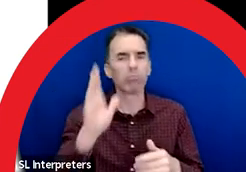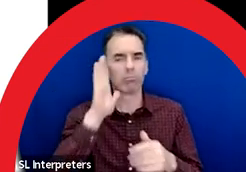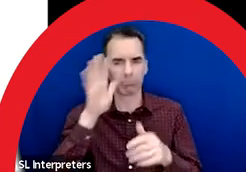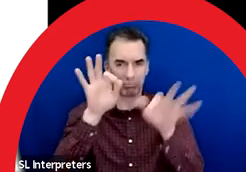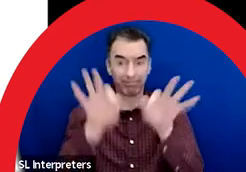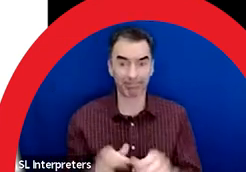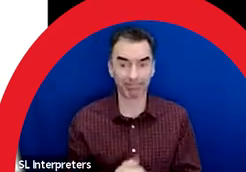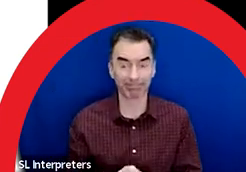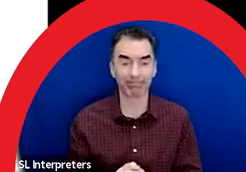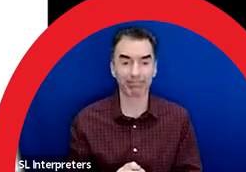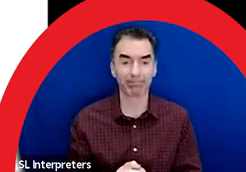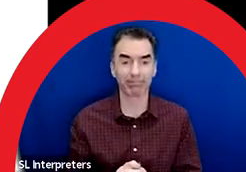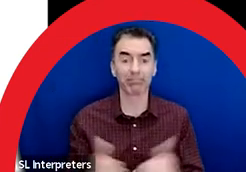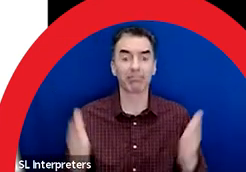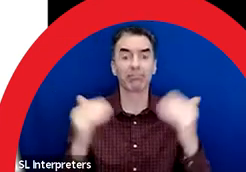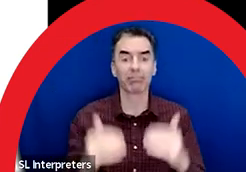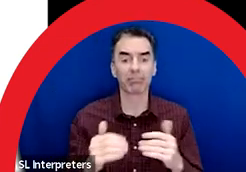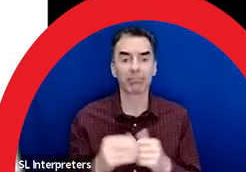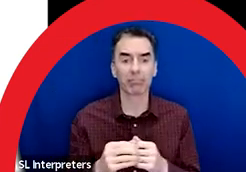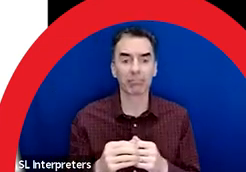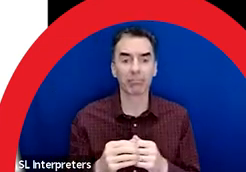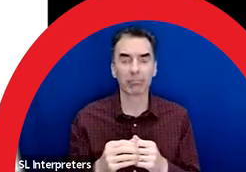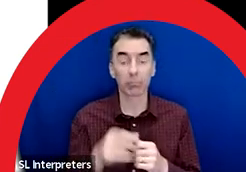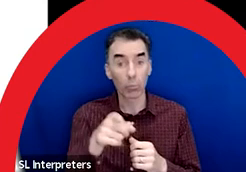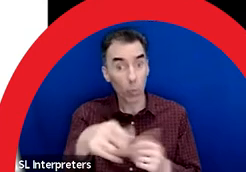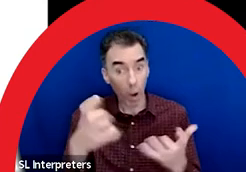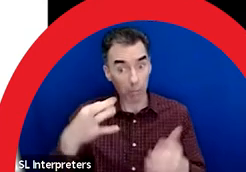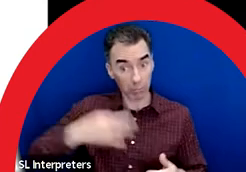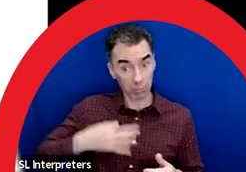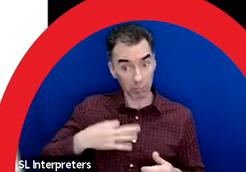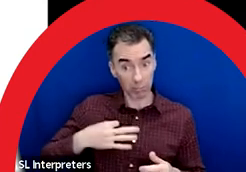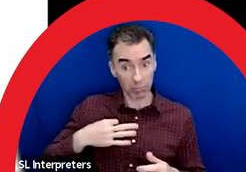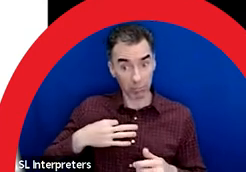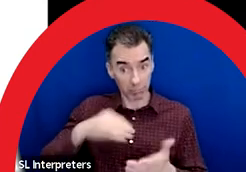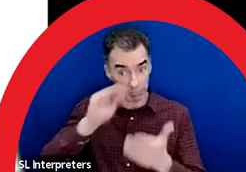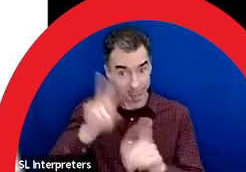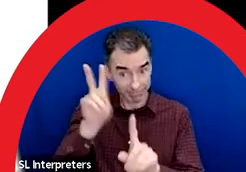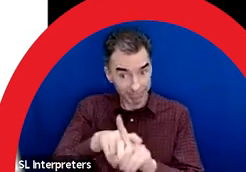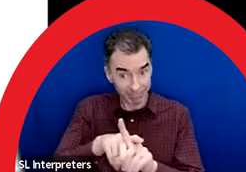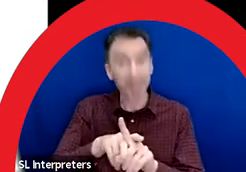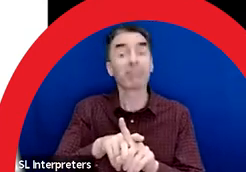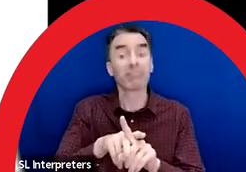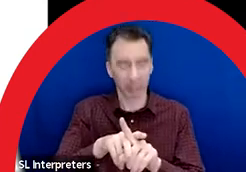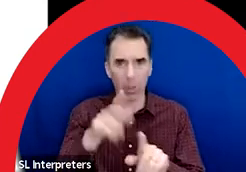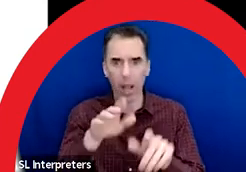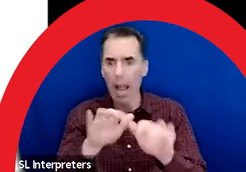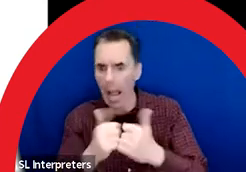Finally, we will review instructions for submitting an application, and we will describe the selection process.